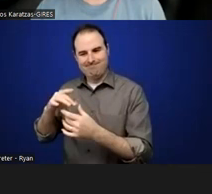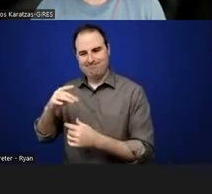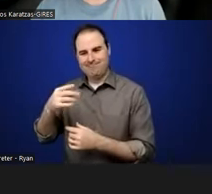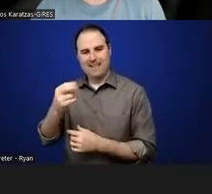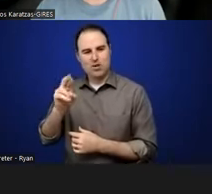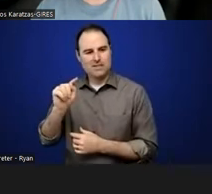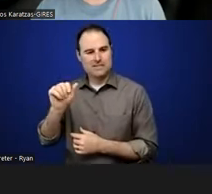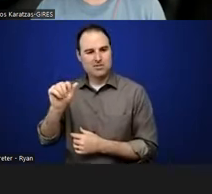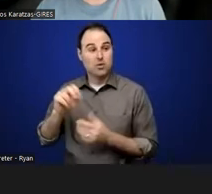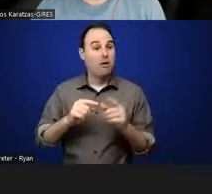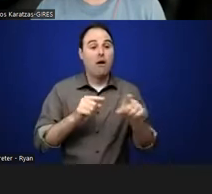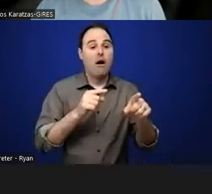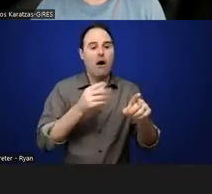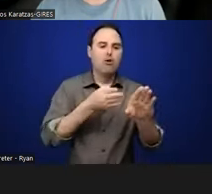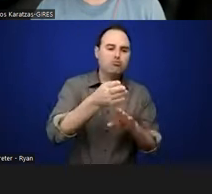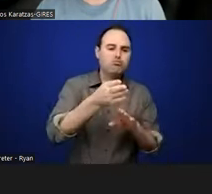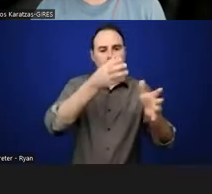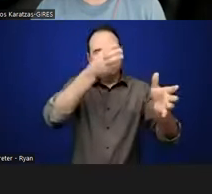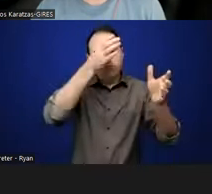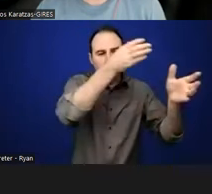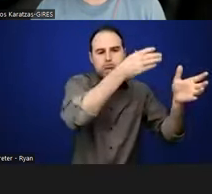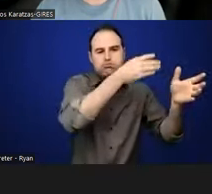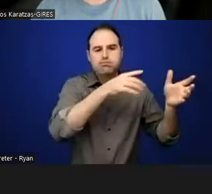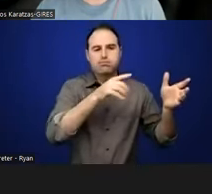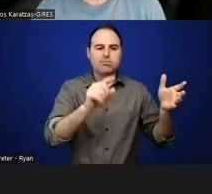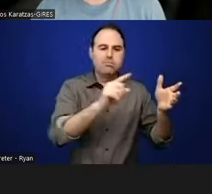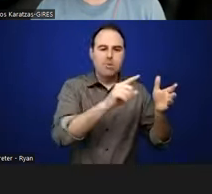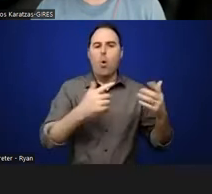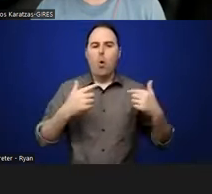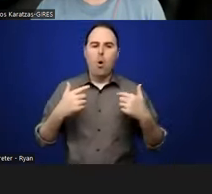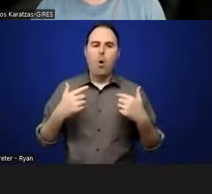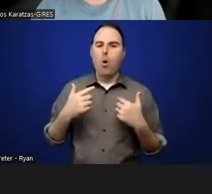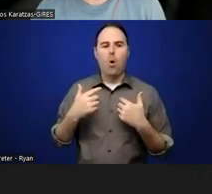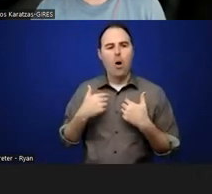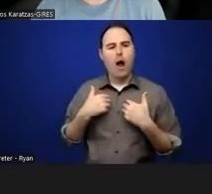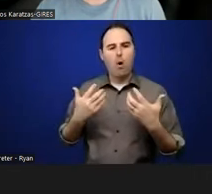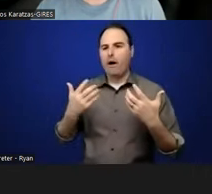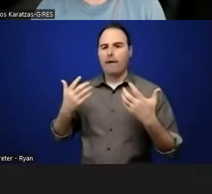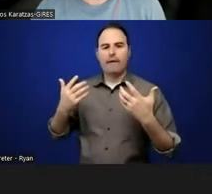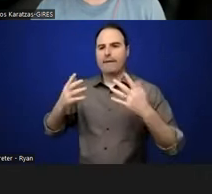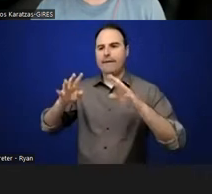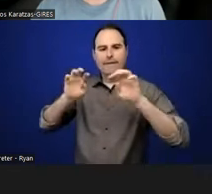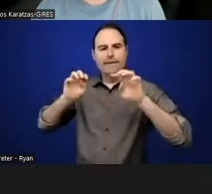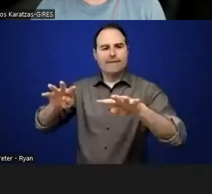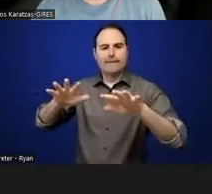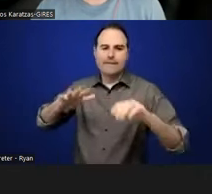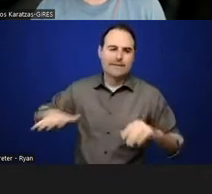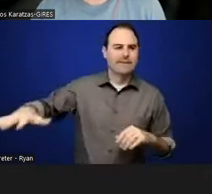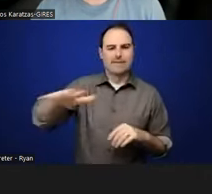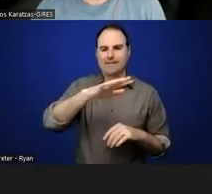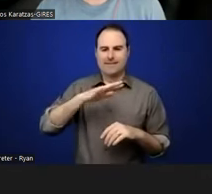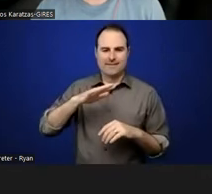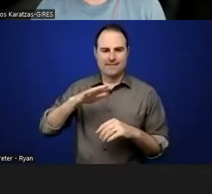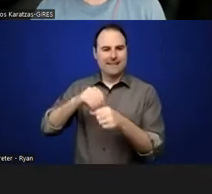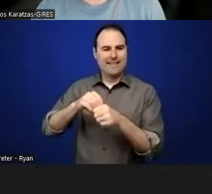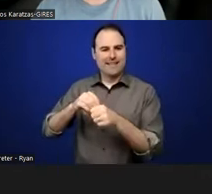in Darfur feeling like they want to go and do a universal survey of heritage in the area. And so anyway,